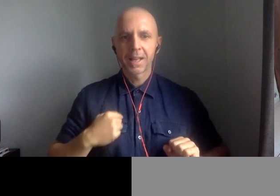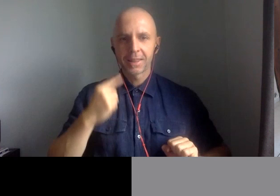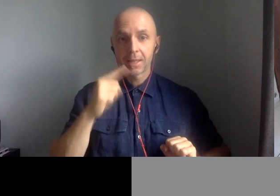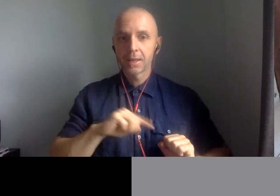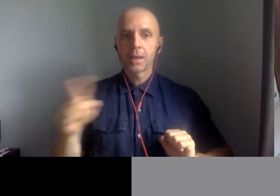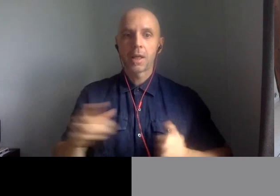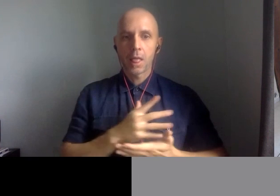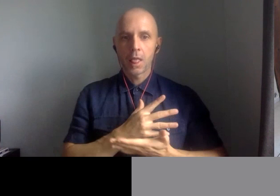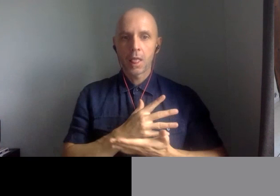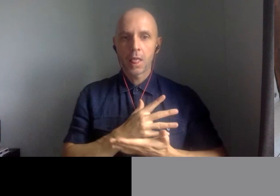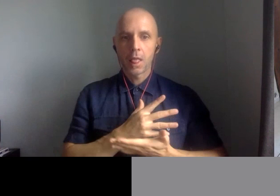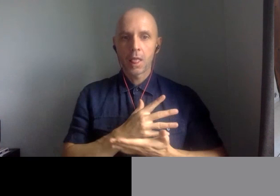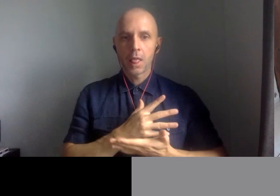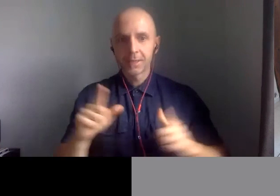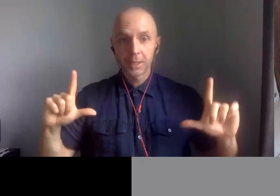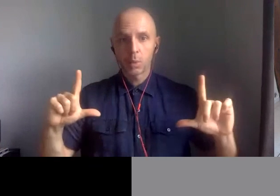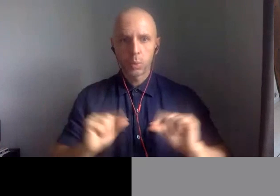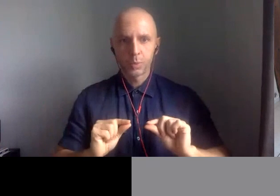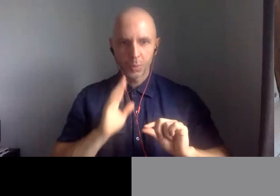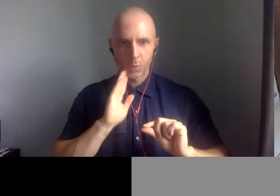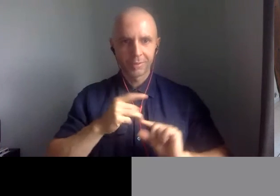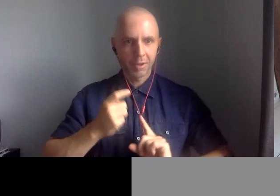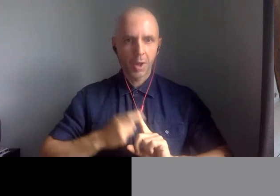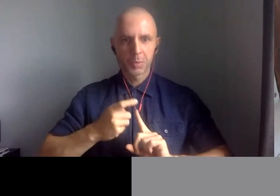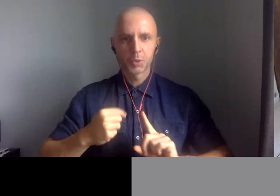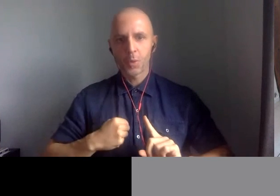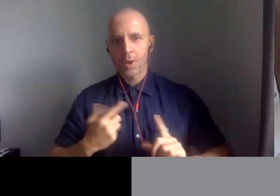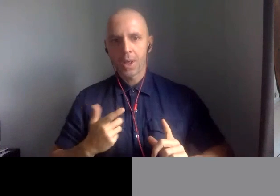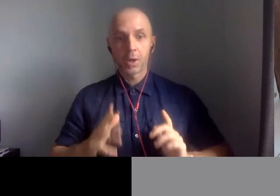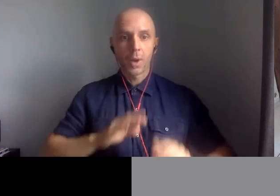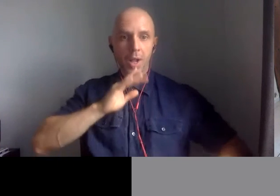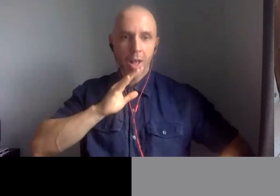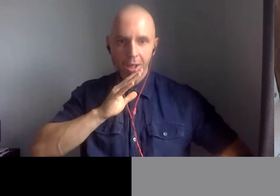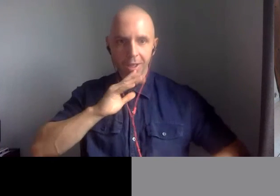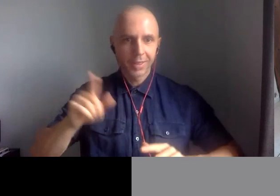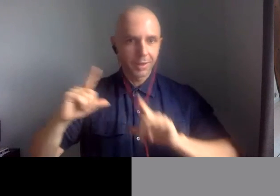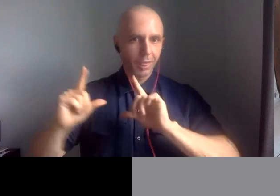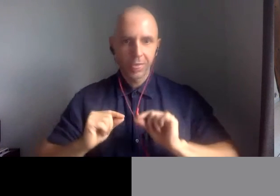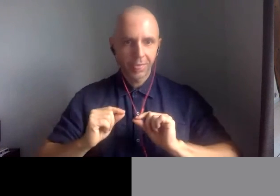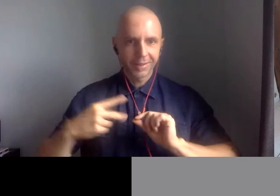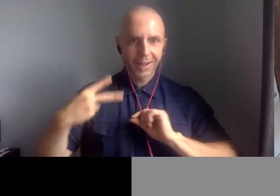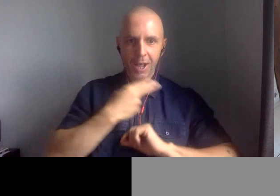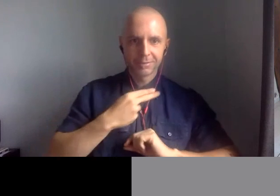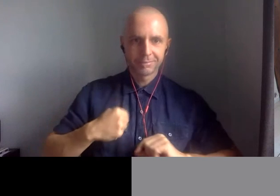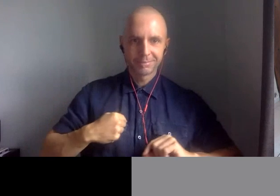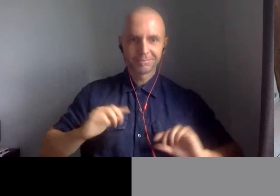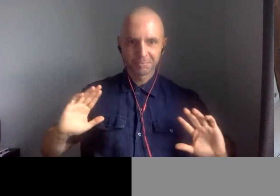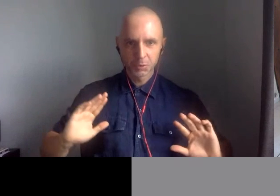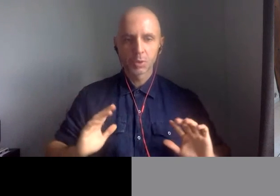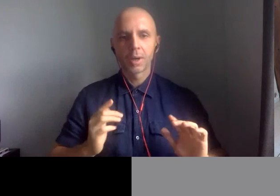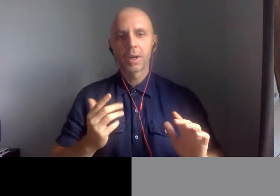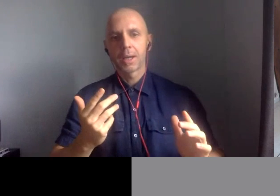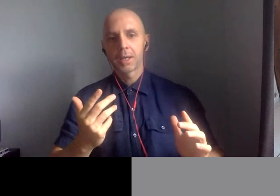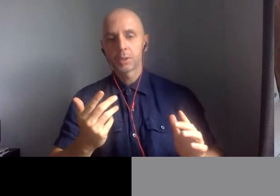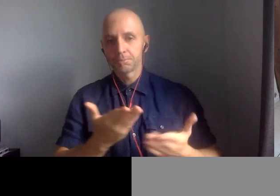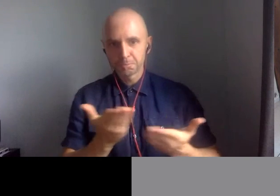So I do want to finish up appropriately rather than just be terminated and cut off. Please feel free to follow